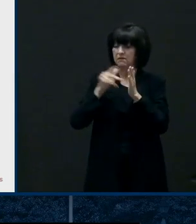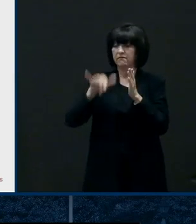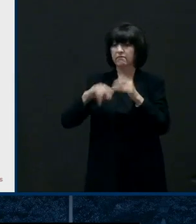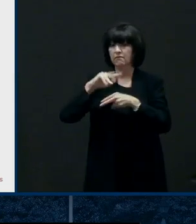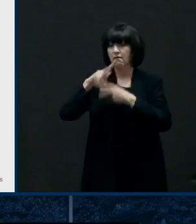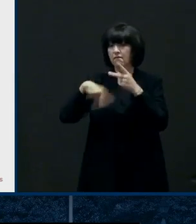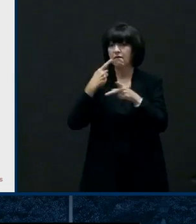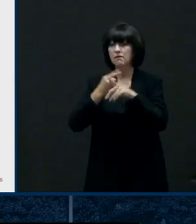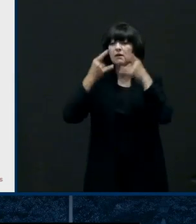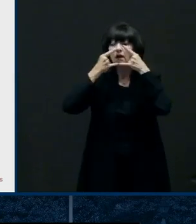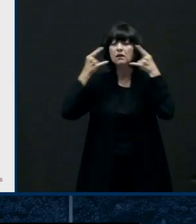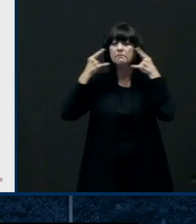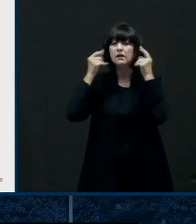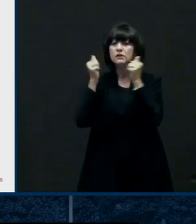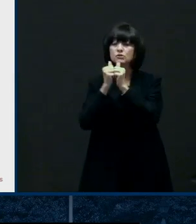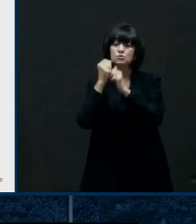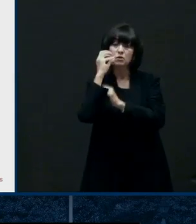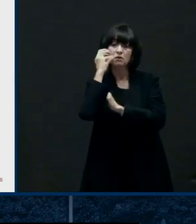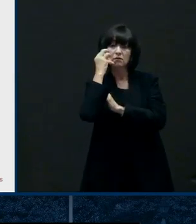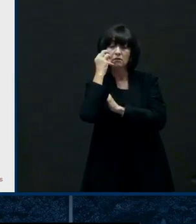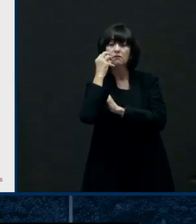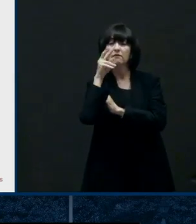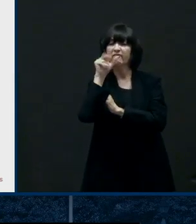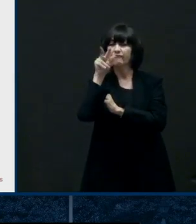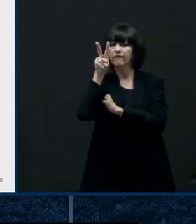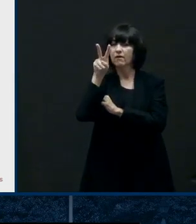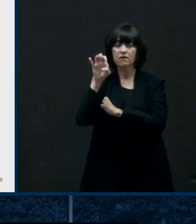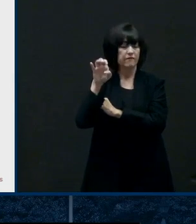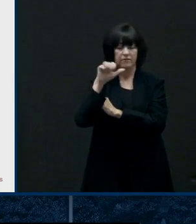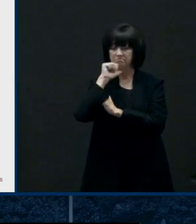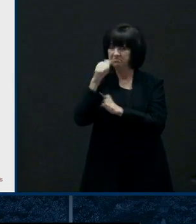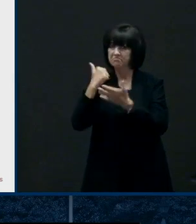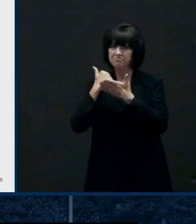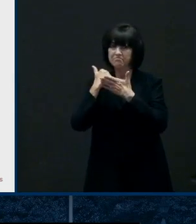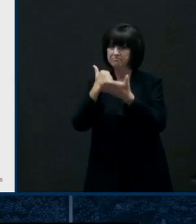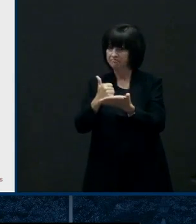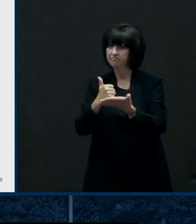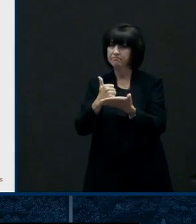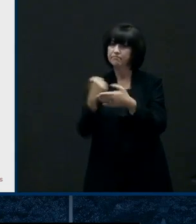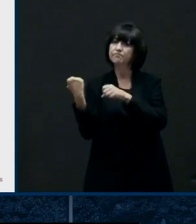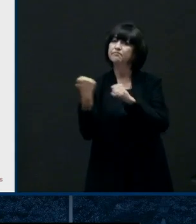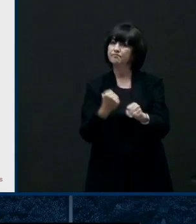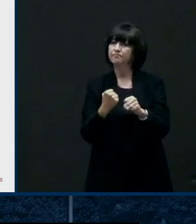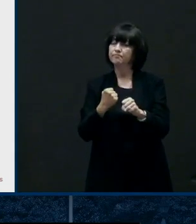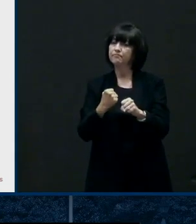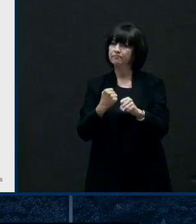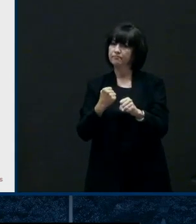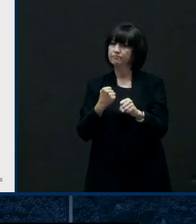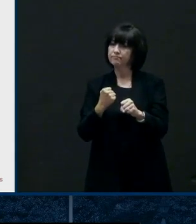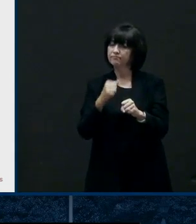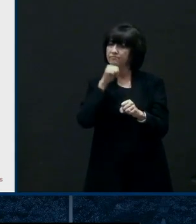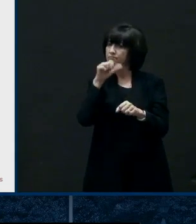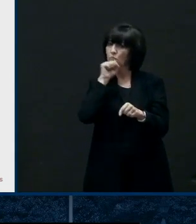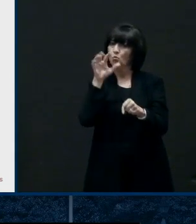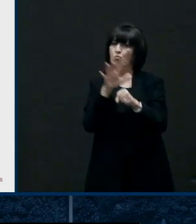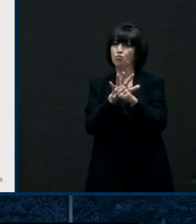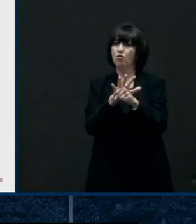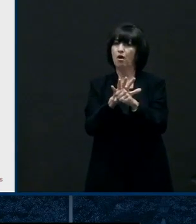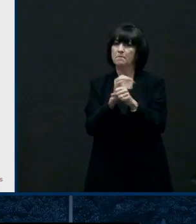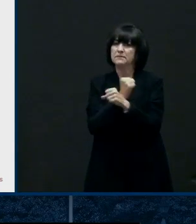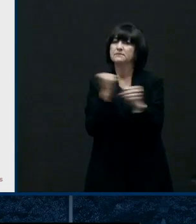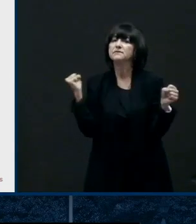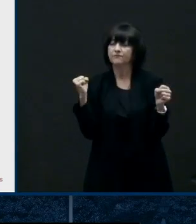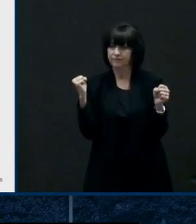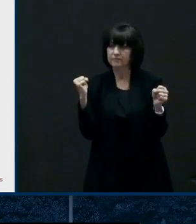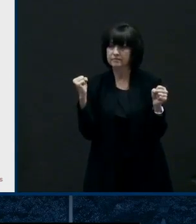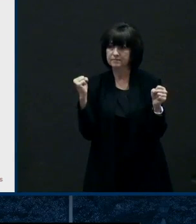infection additionally face shields which many people like um because you can you can see you can see the mouth